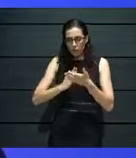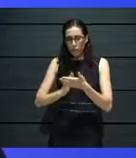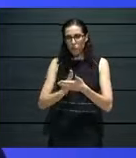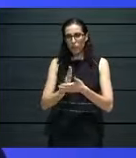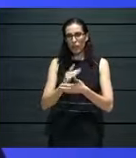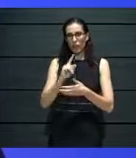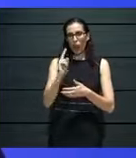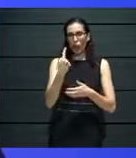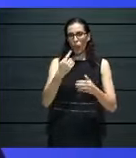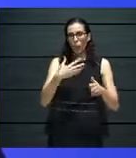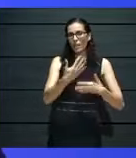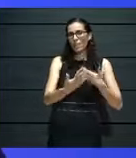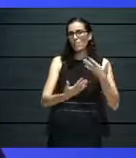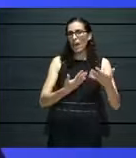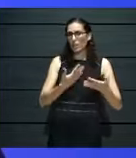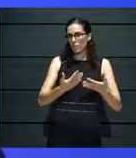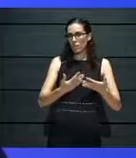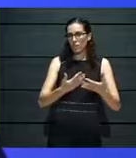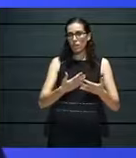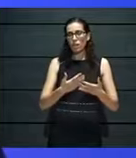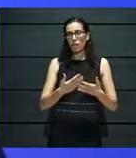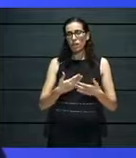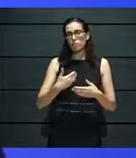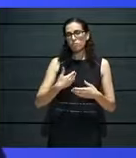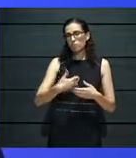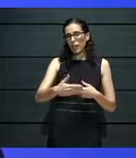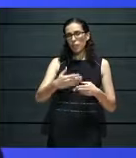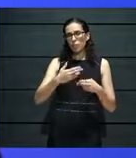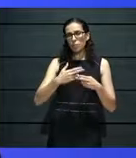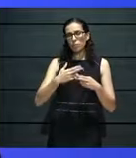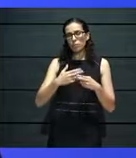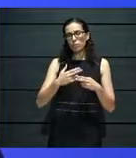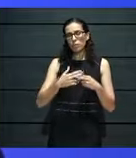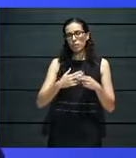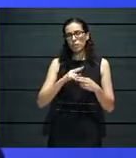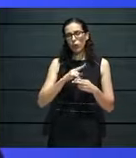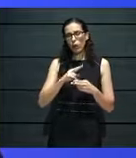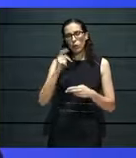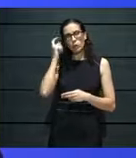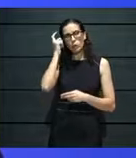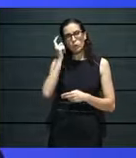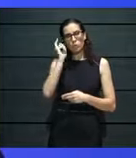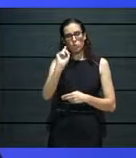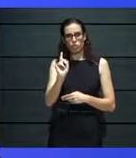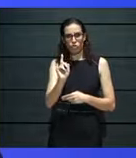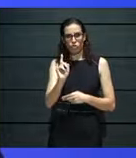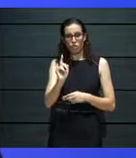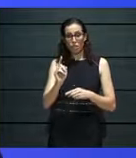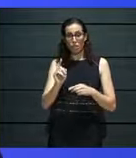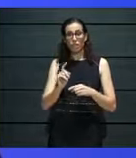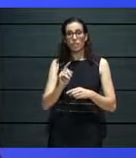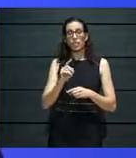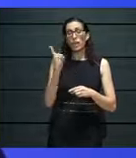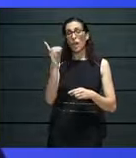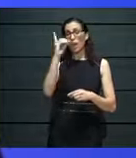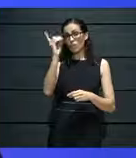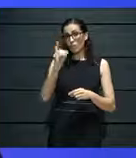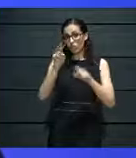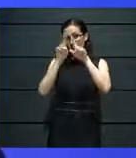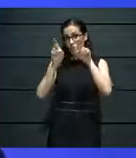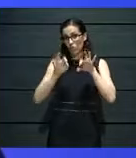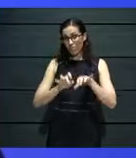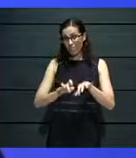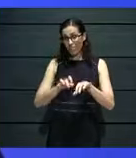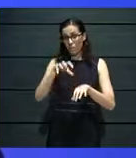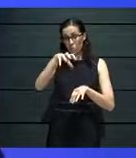events that we created, we always sought the digital sphere as an important place